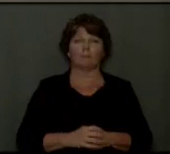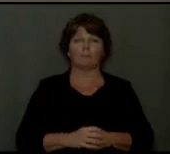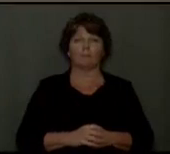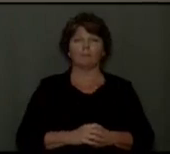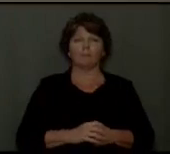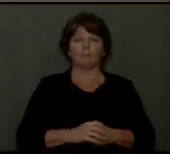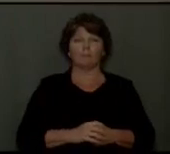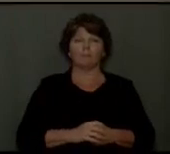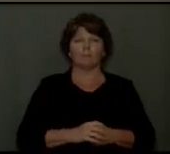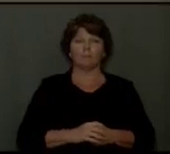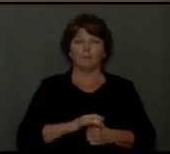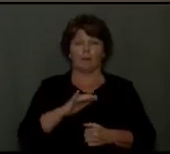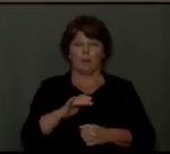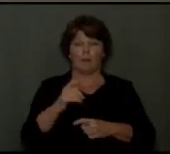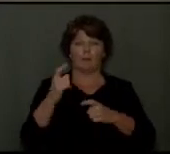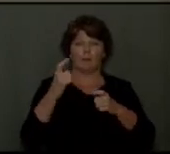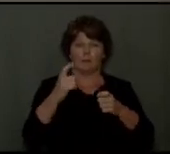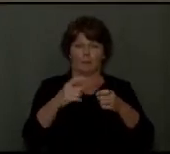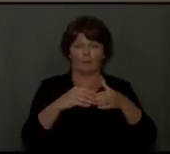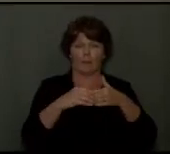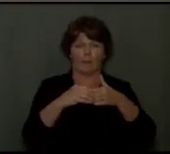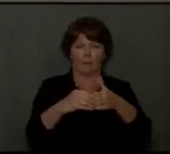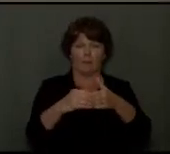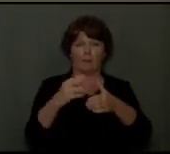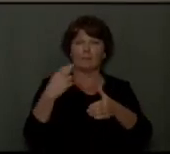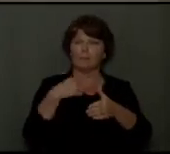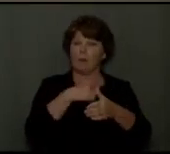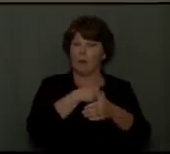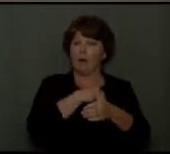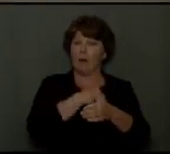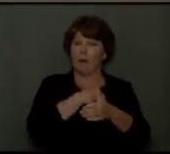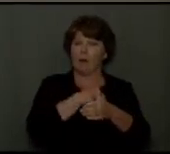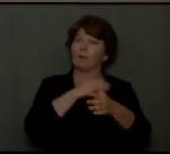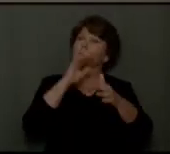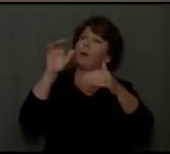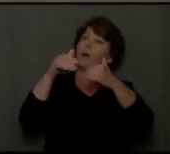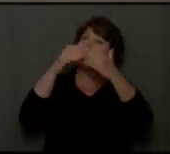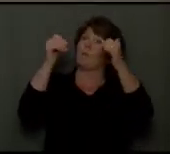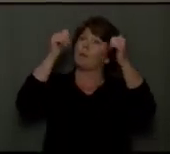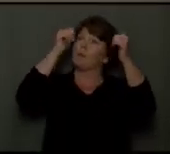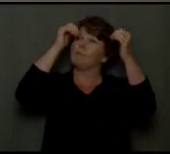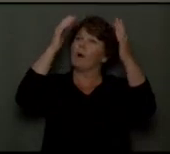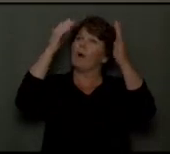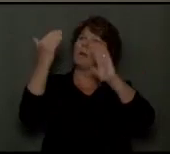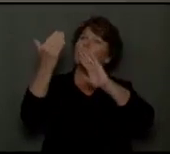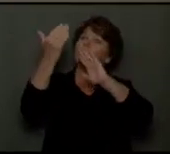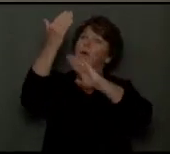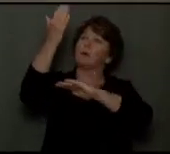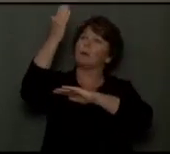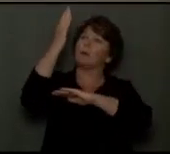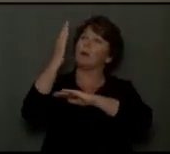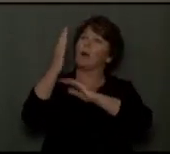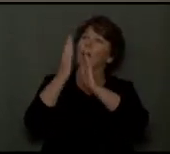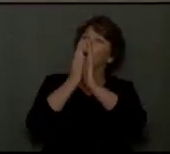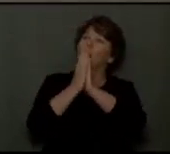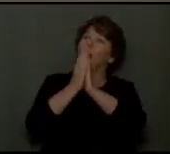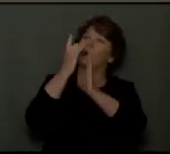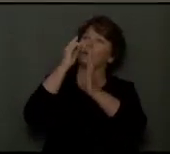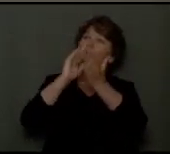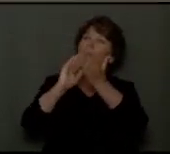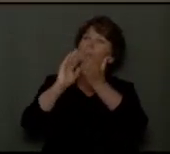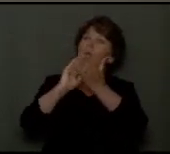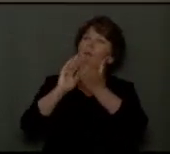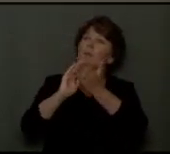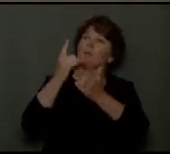This gift leads us children of the Heavenly Father to come before God and ask for forgiveness